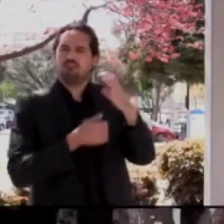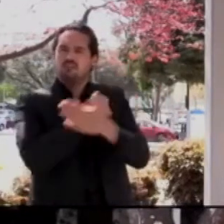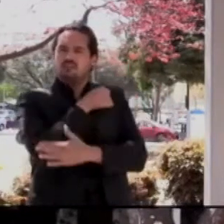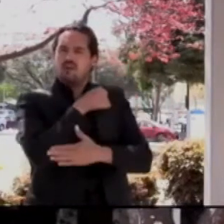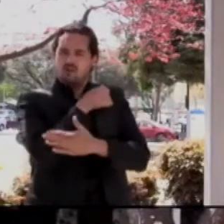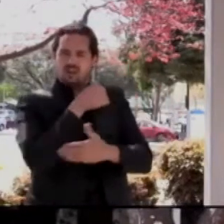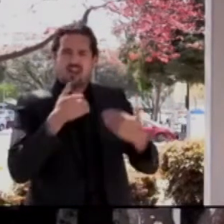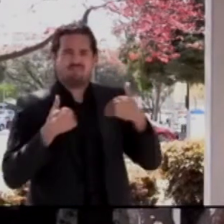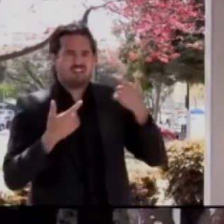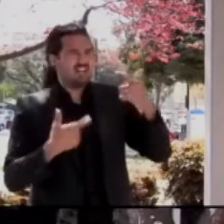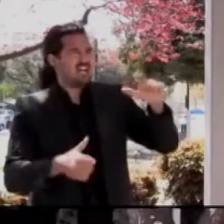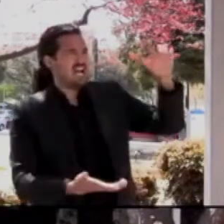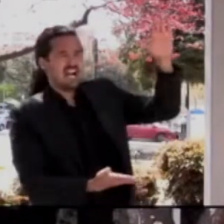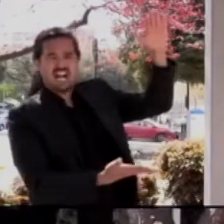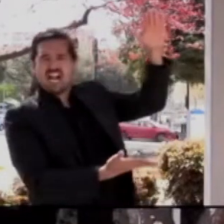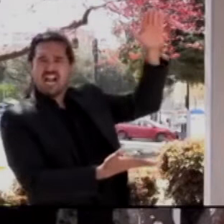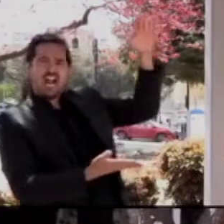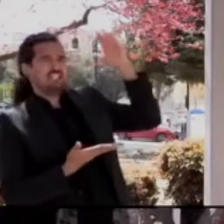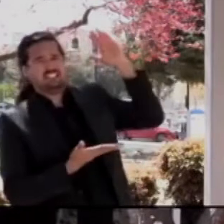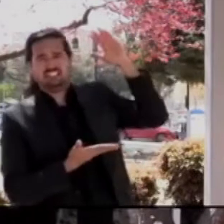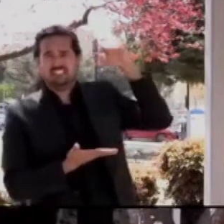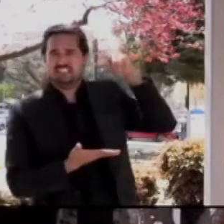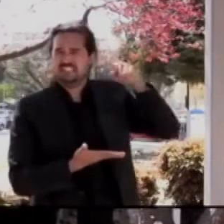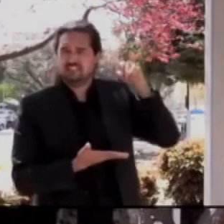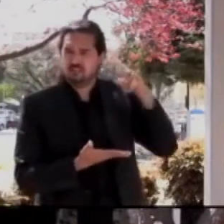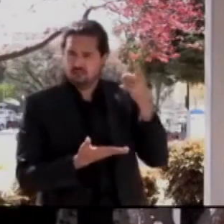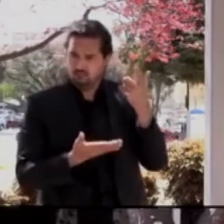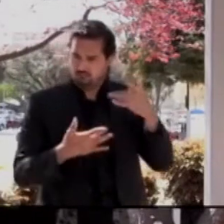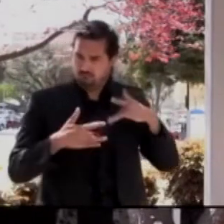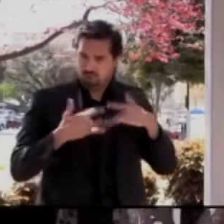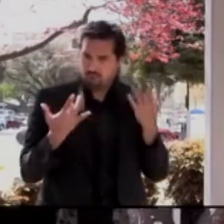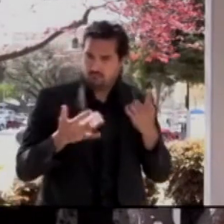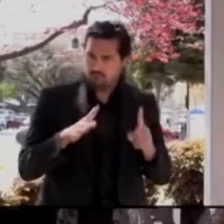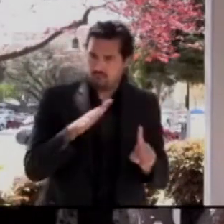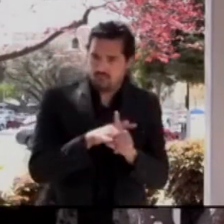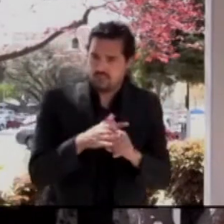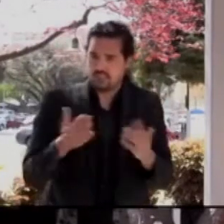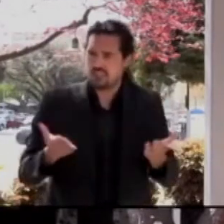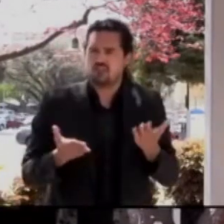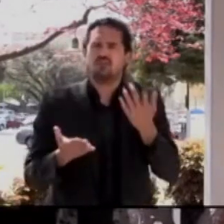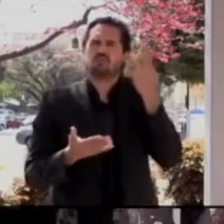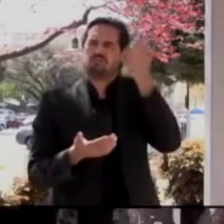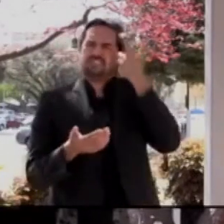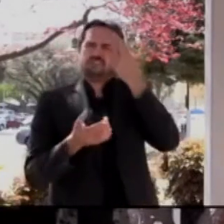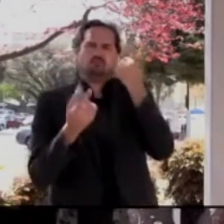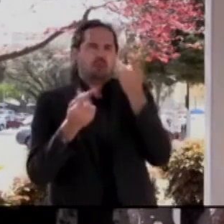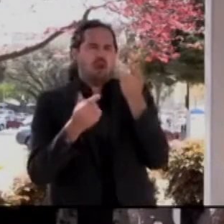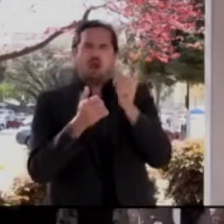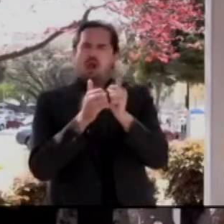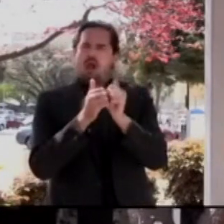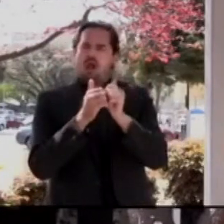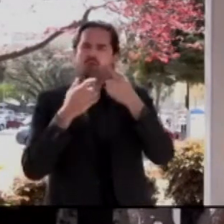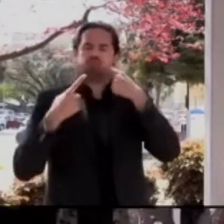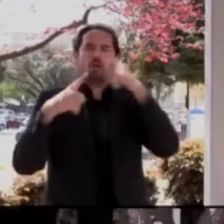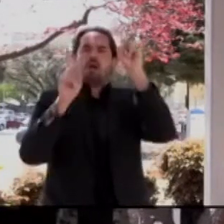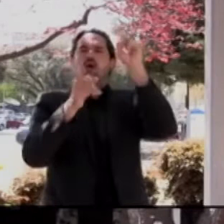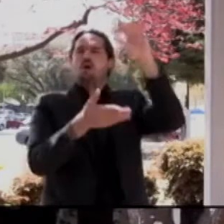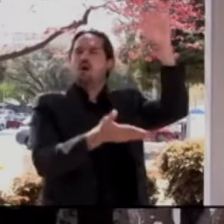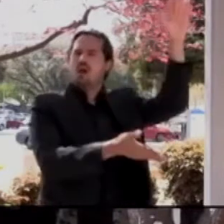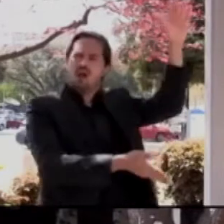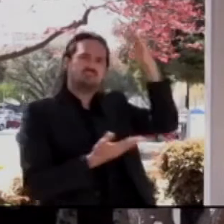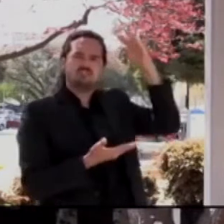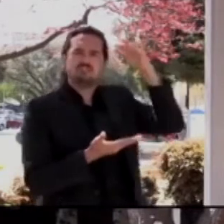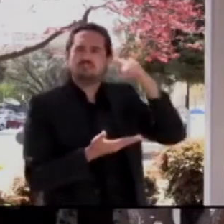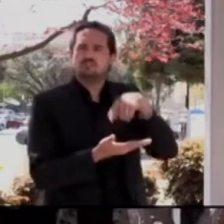that was happening here or is this not unusual? Well, I think everyone here has been very aggressively